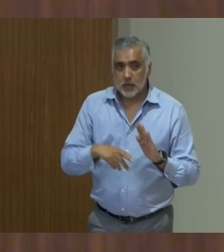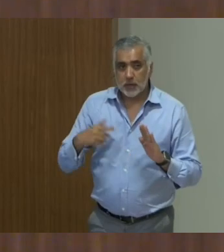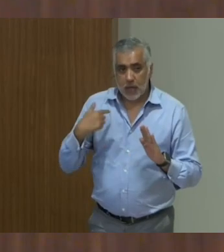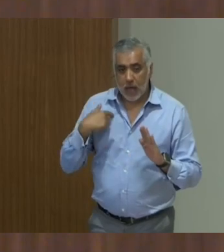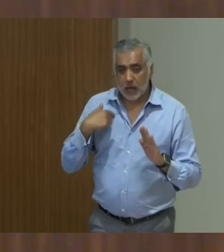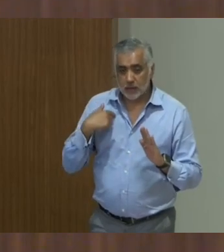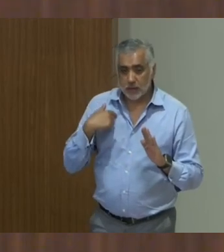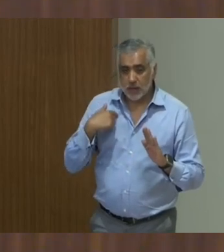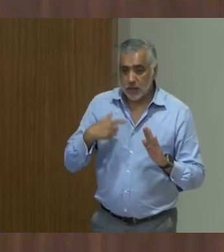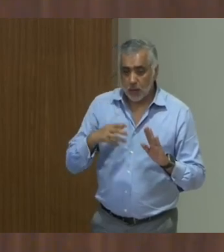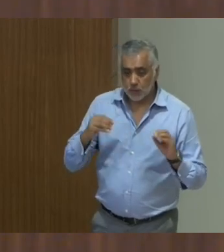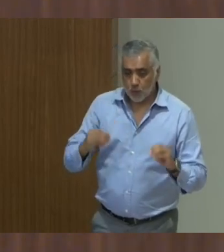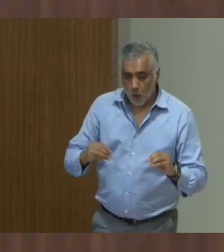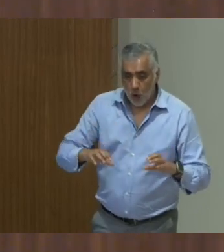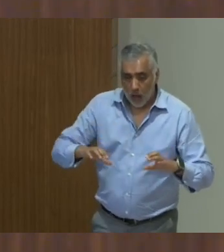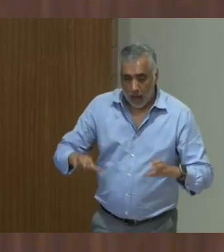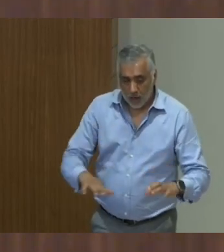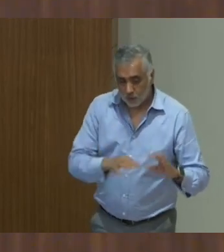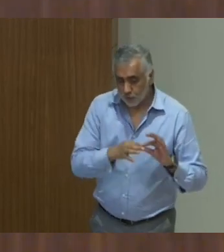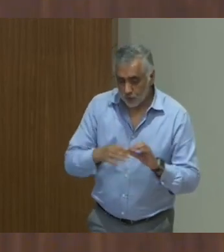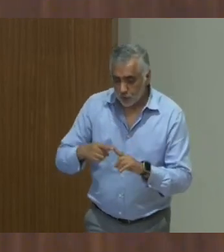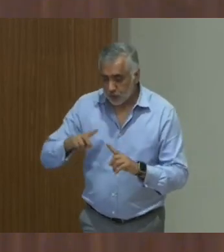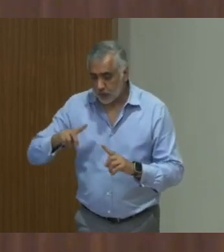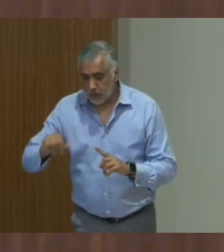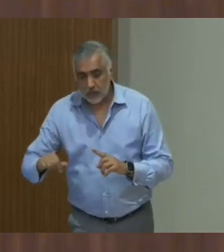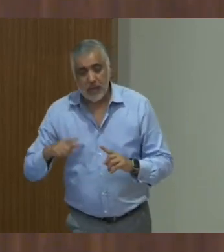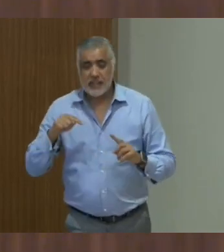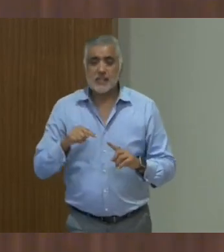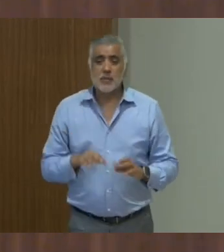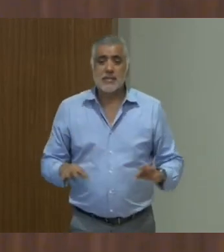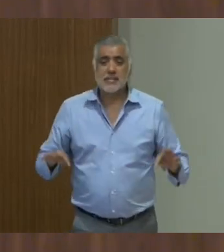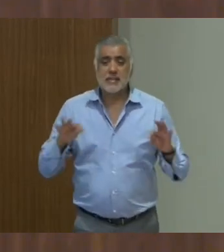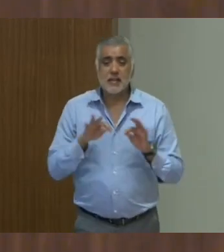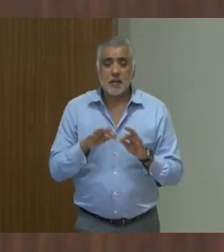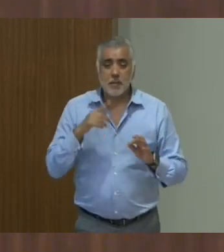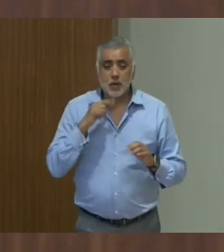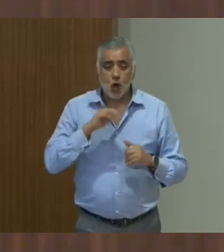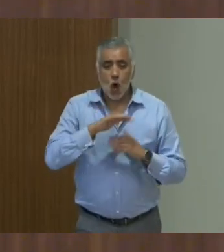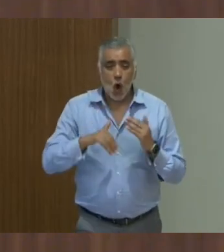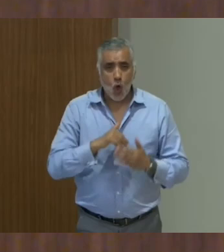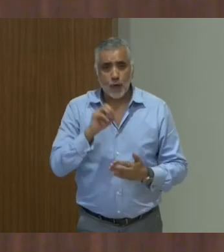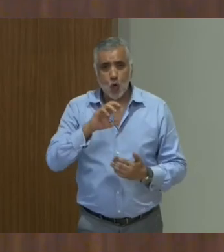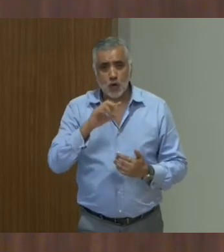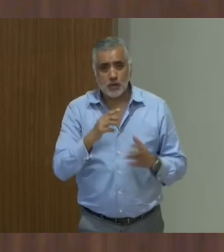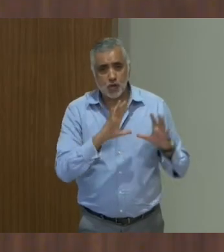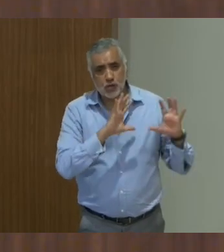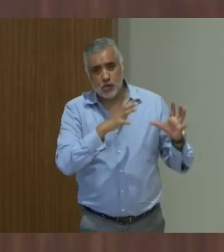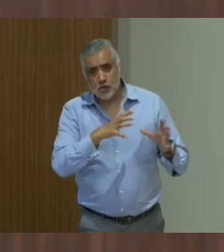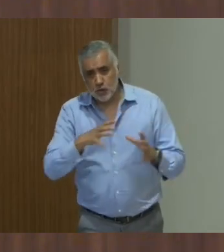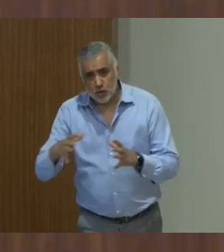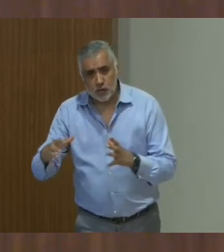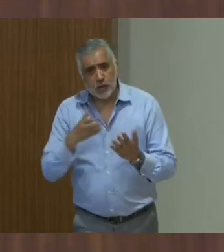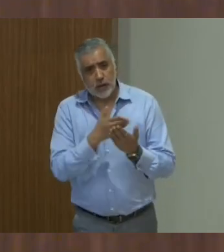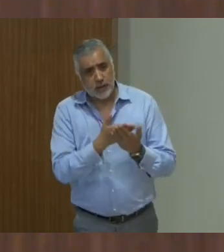restrict interaction with the visitors. This was very significant because all organizations, uh, they,